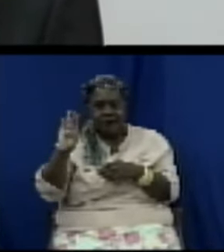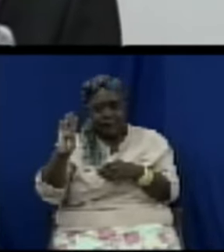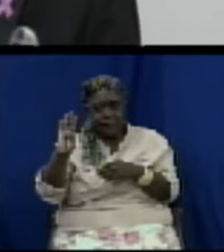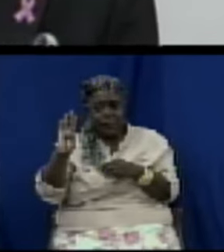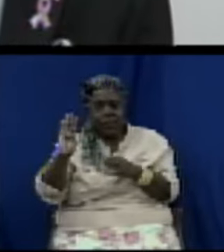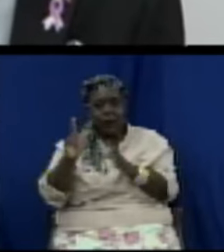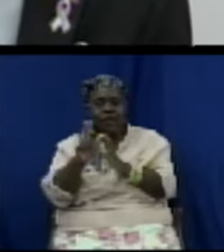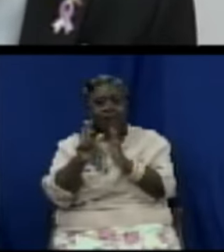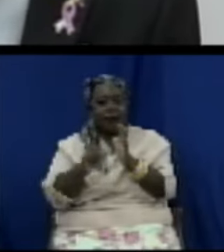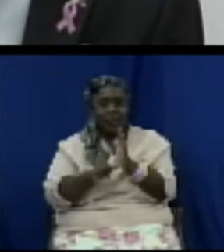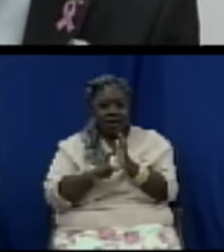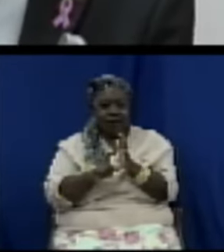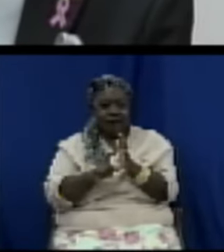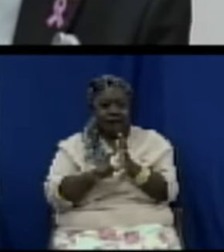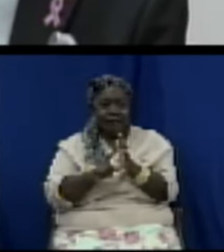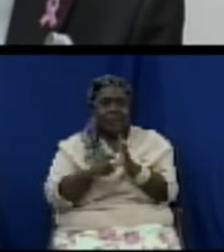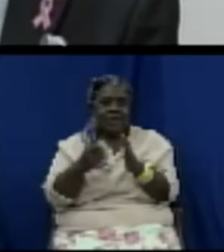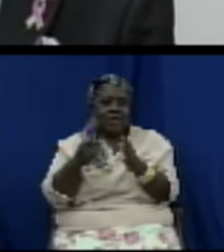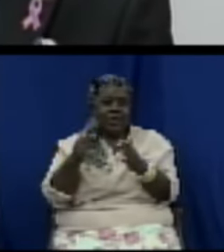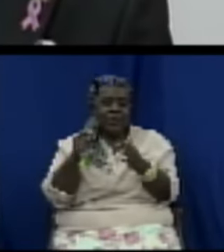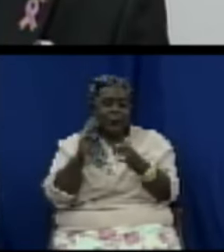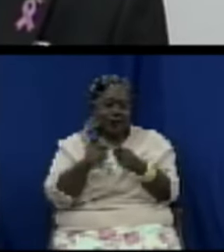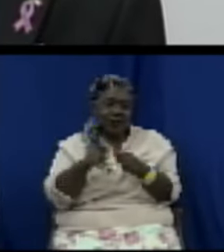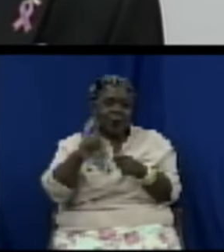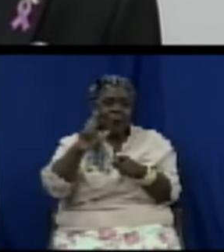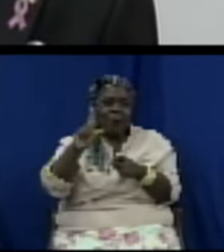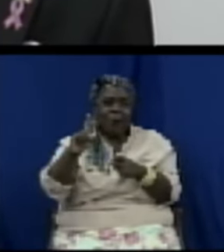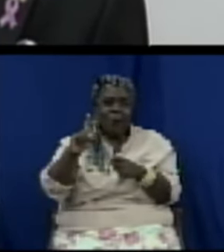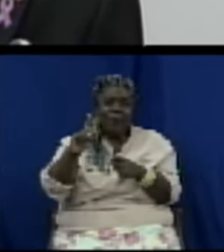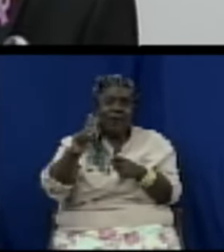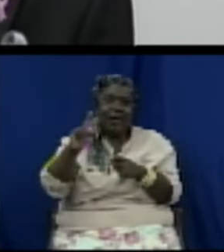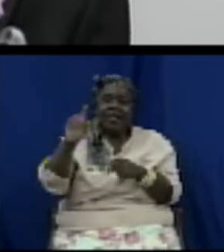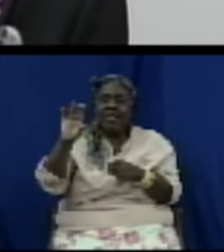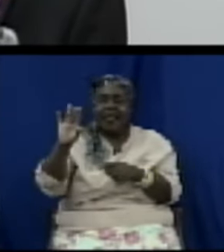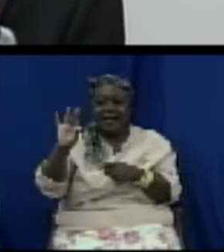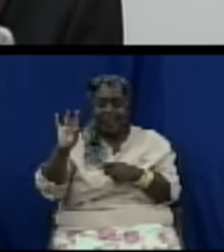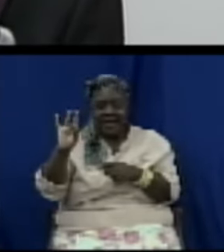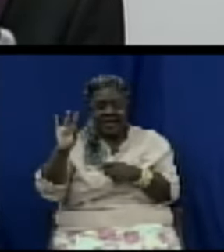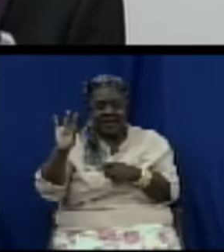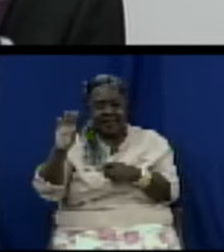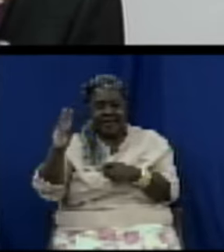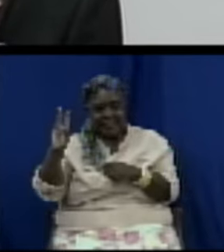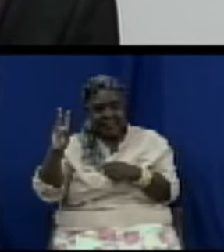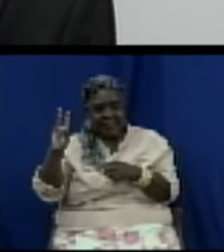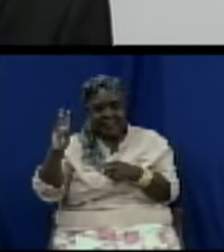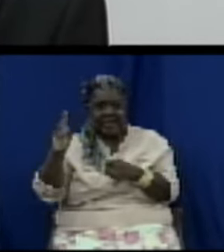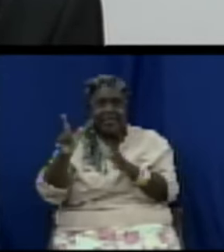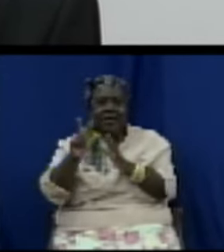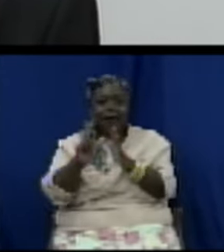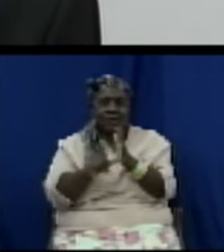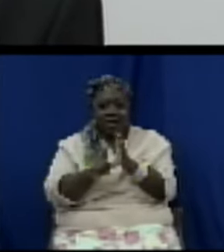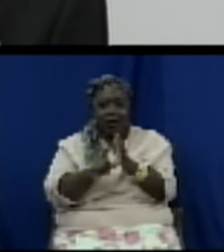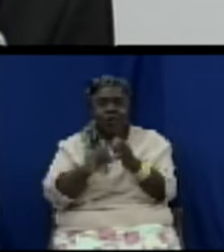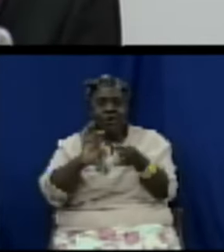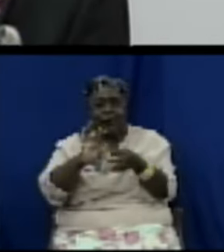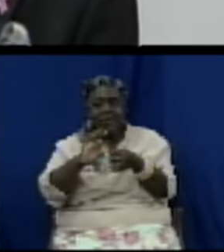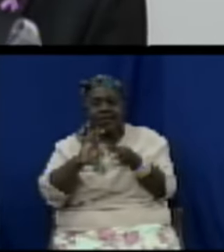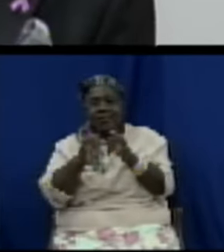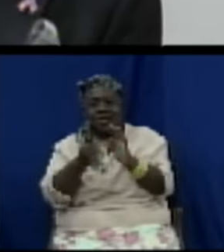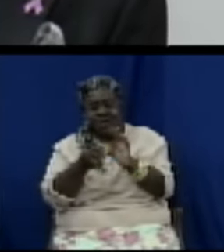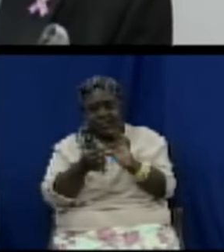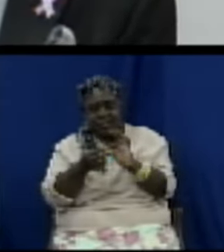184 to 186 of the legislation of the revised treaty of which